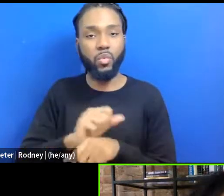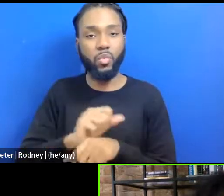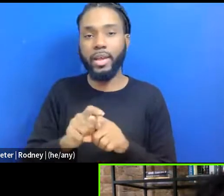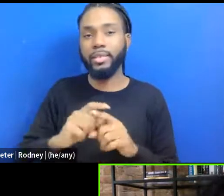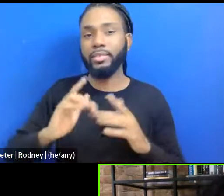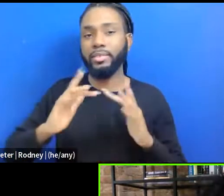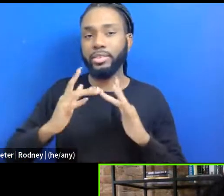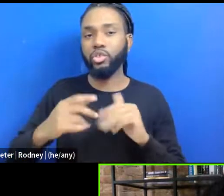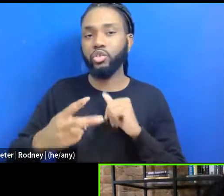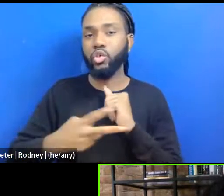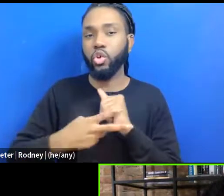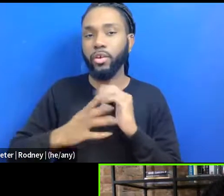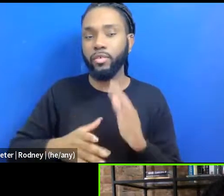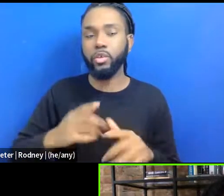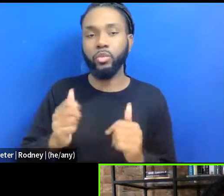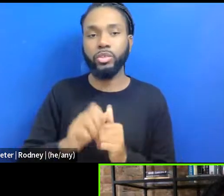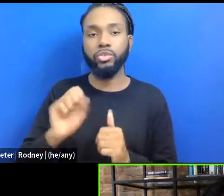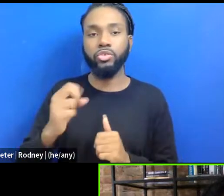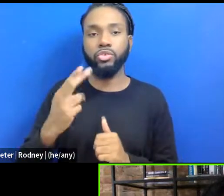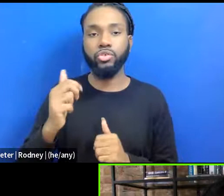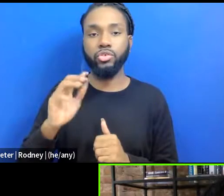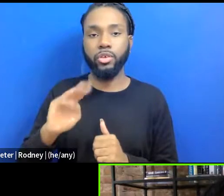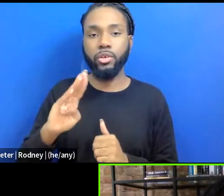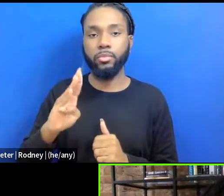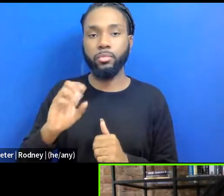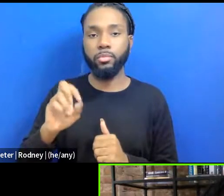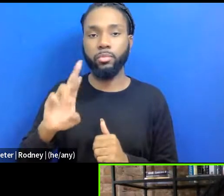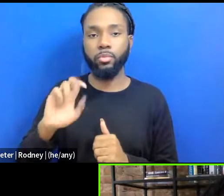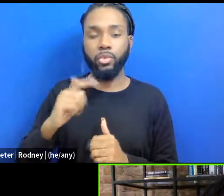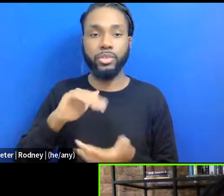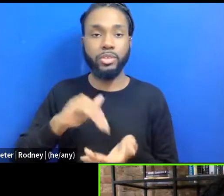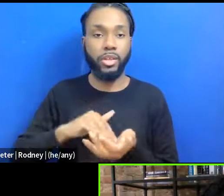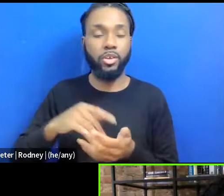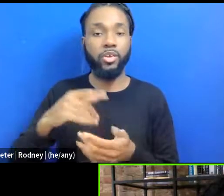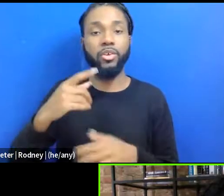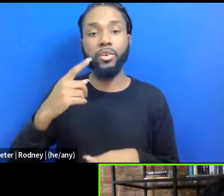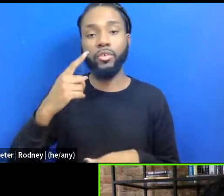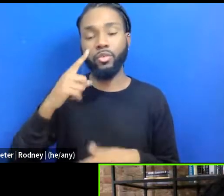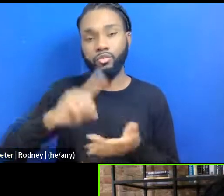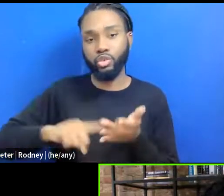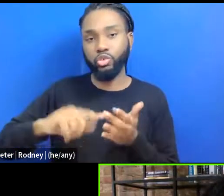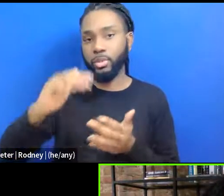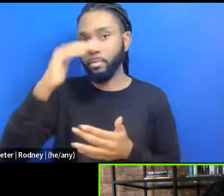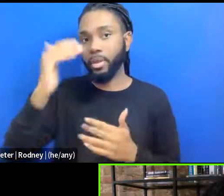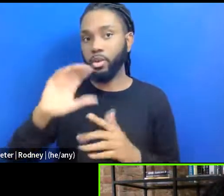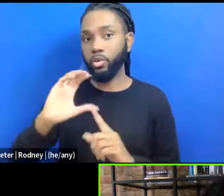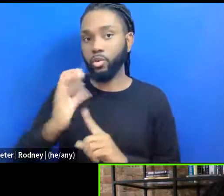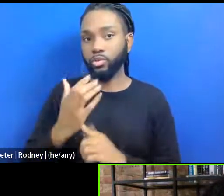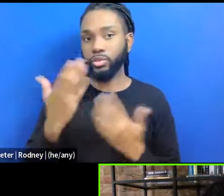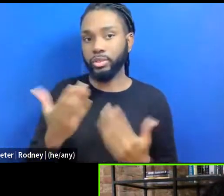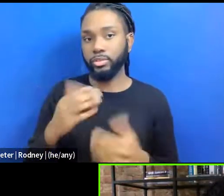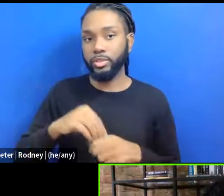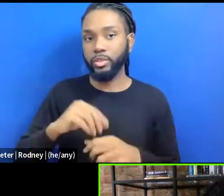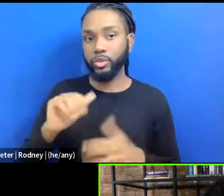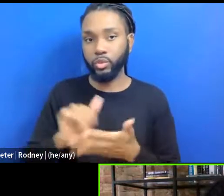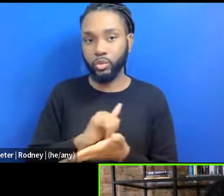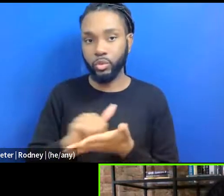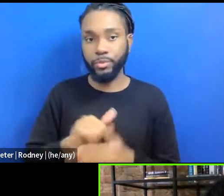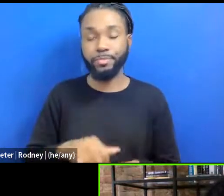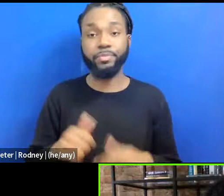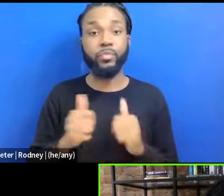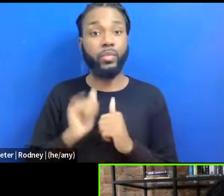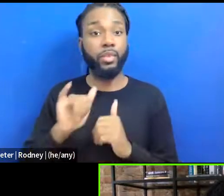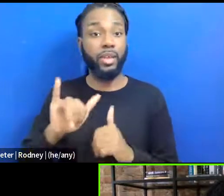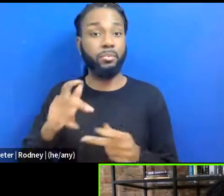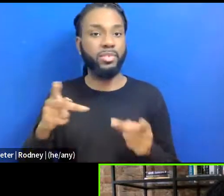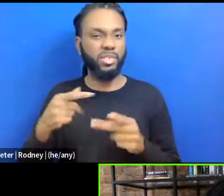archivist at the Schomburg Center for Research in Black Culture here in New York. And in that position, I worked